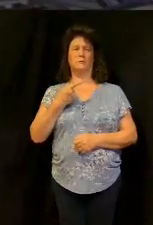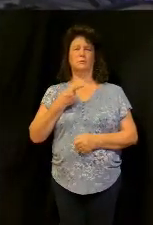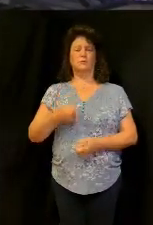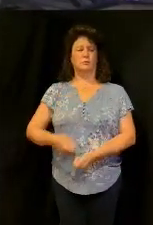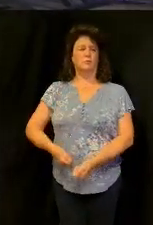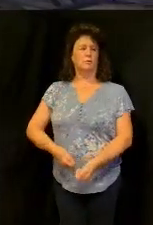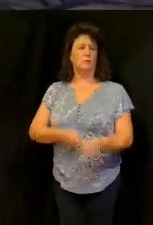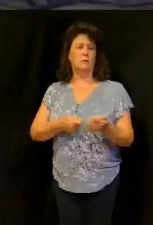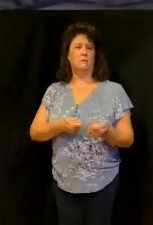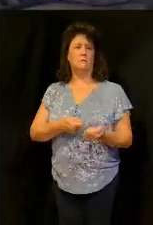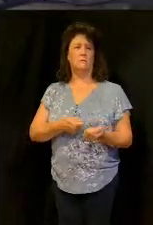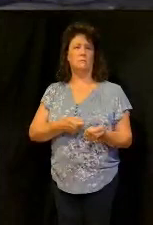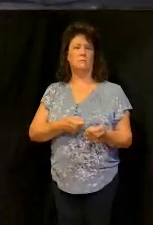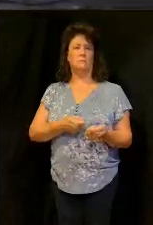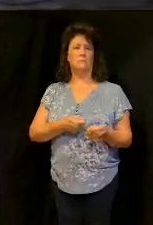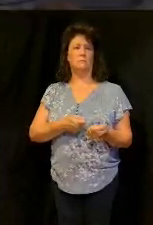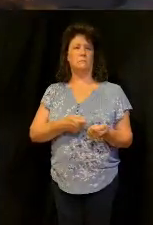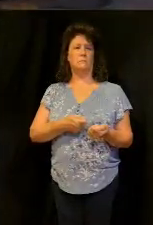all he's needing is our obedience